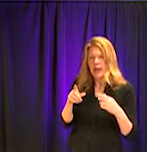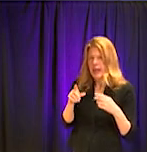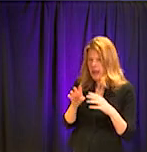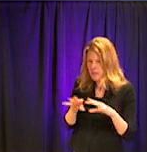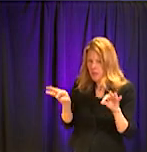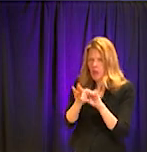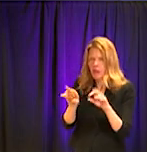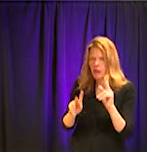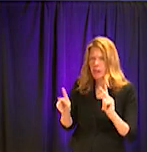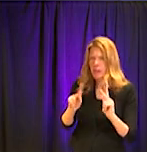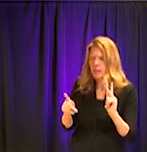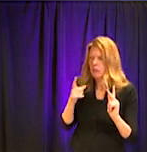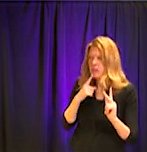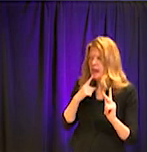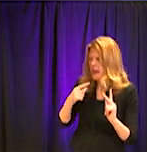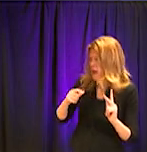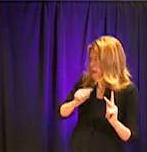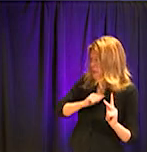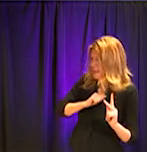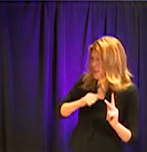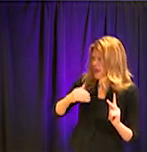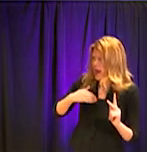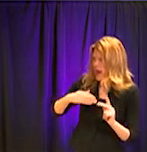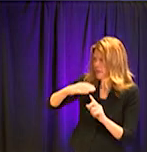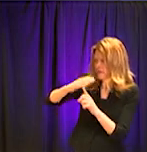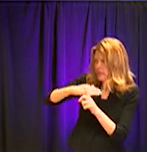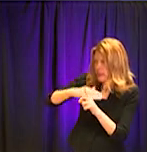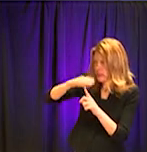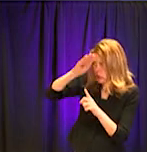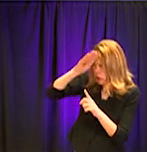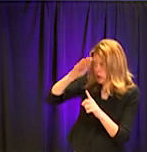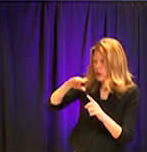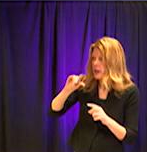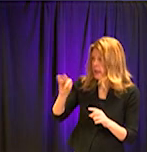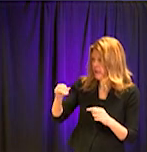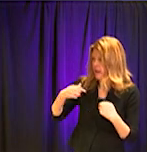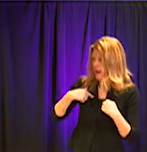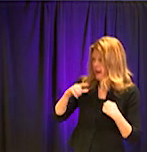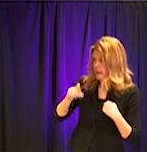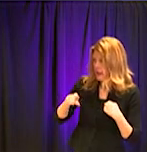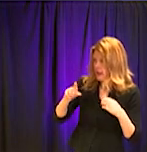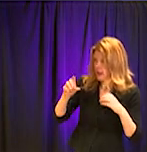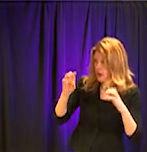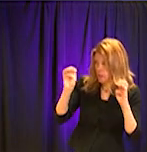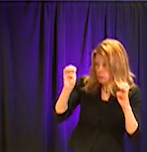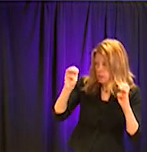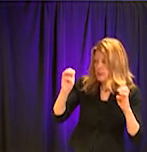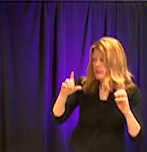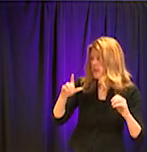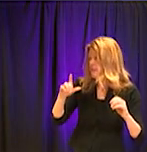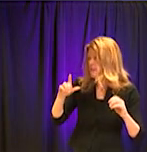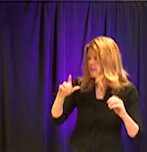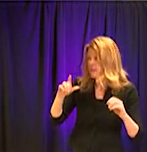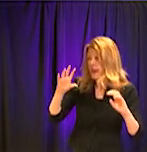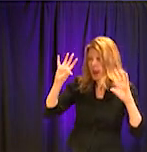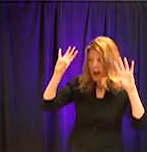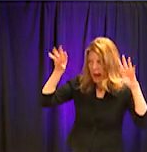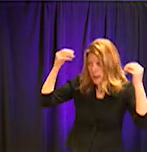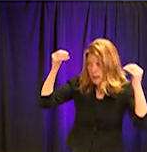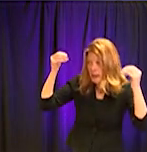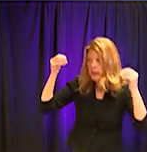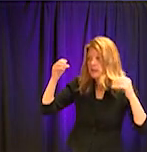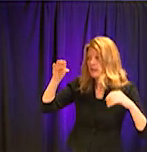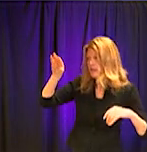emergency services or emergency services that our police and fire know